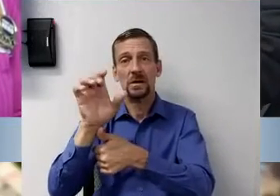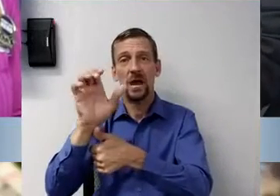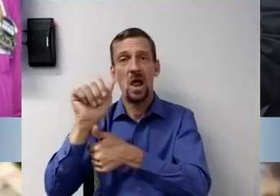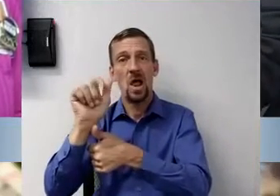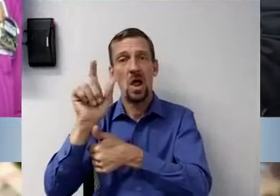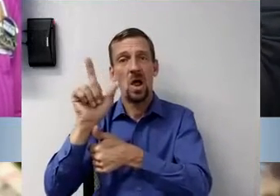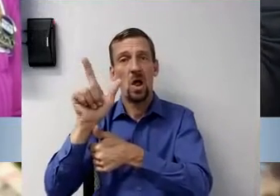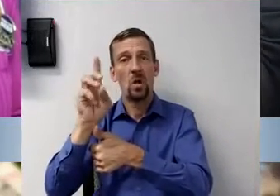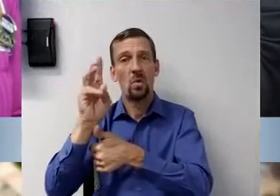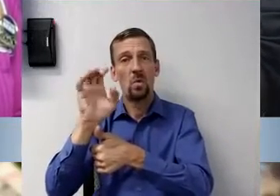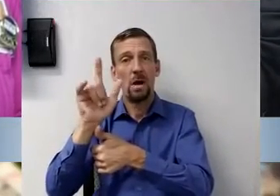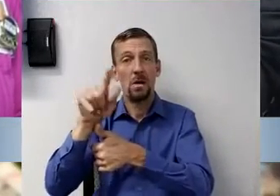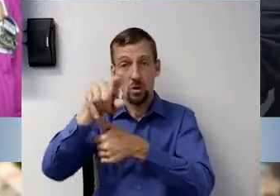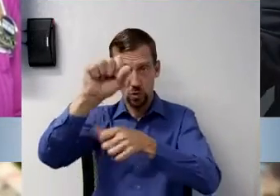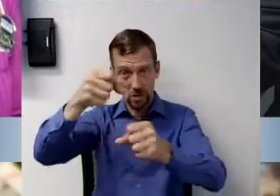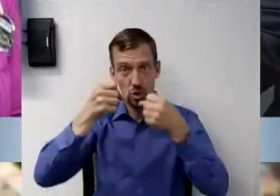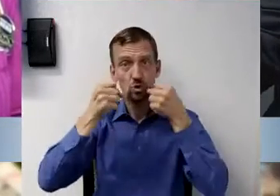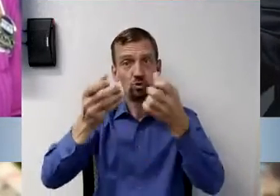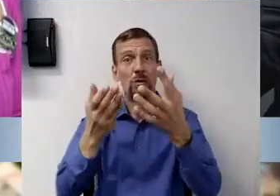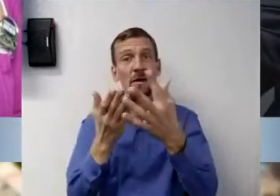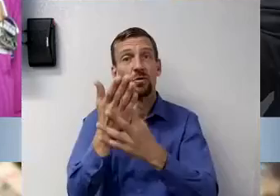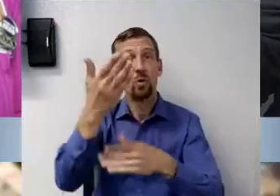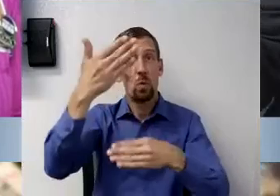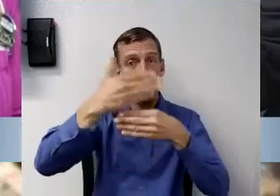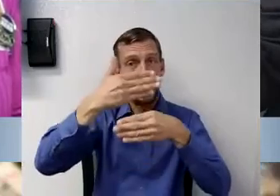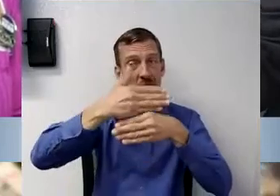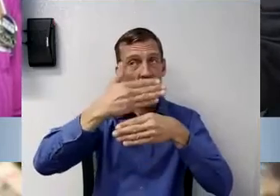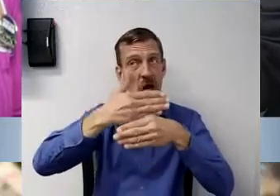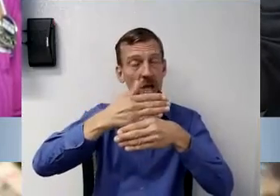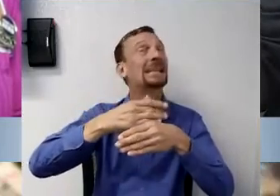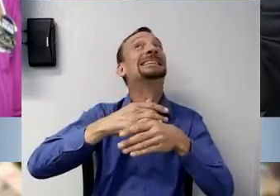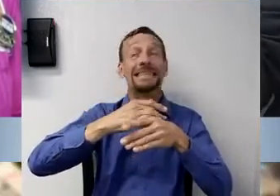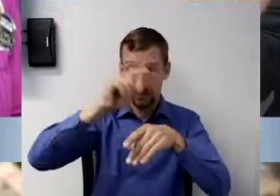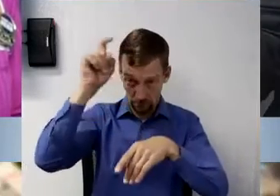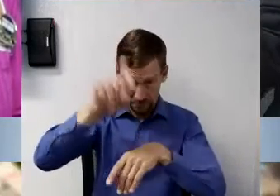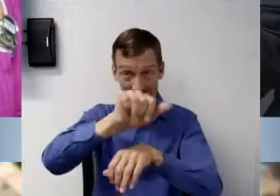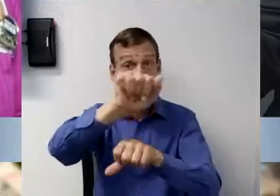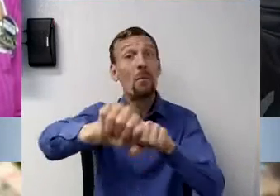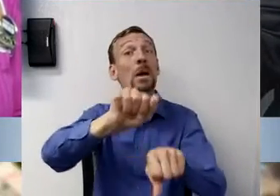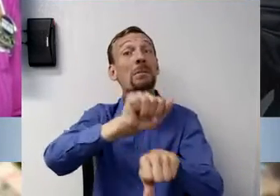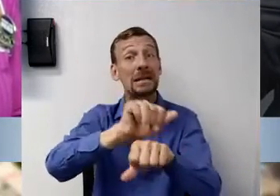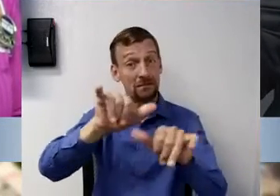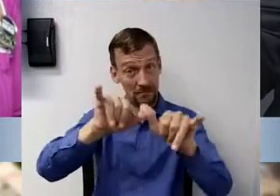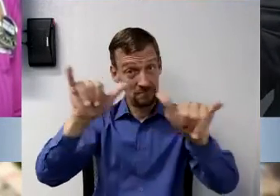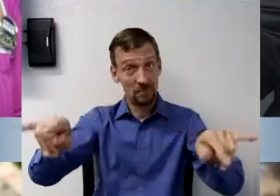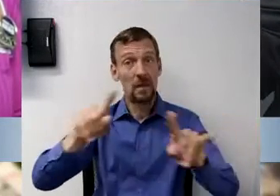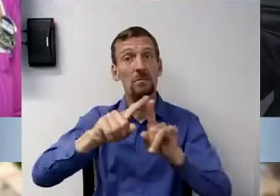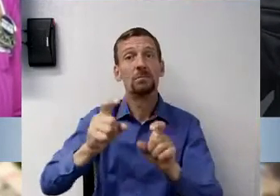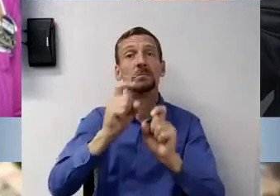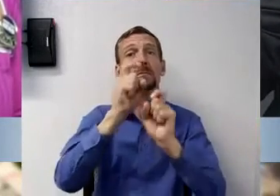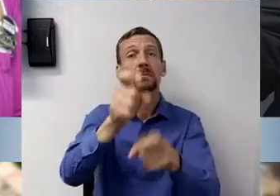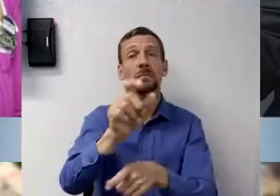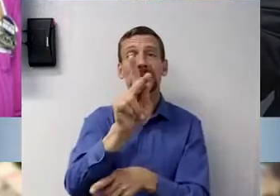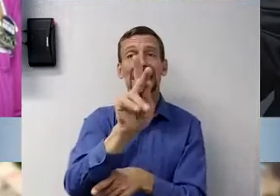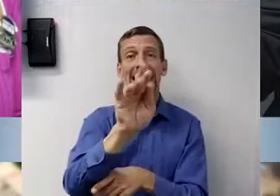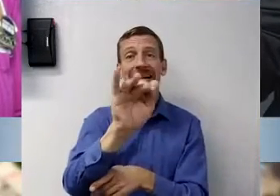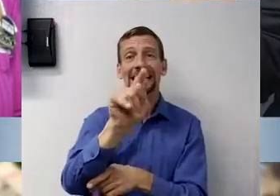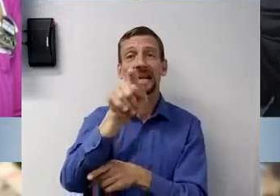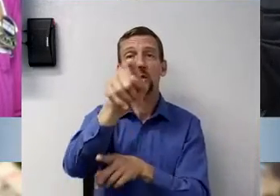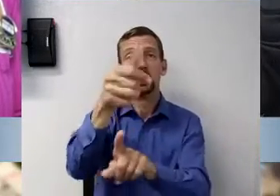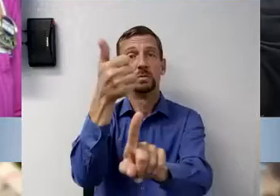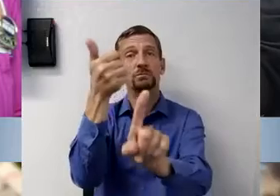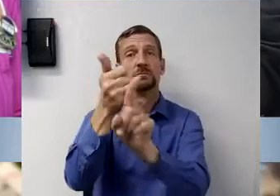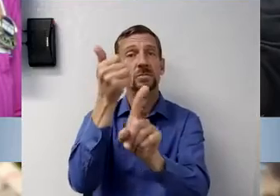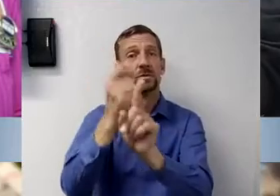drive up to the window. They will, although I think you, you have to have an appointment there as well, but they hand you a kit and you swab yourself.